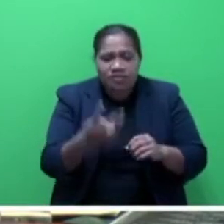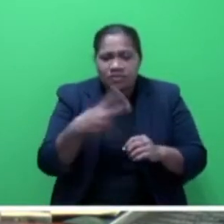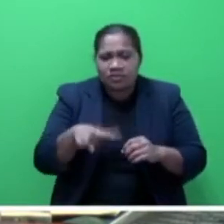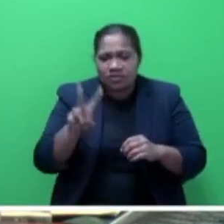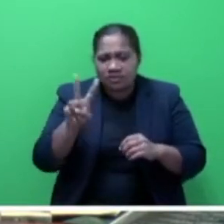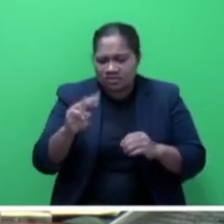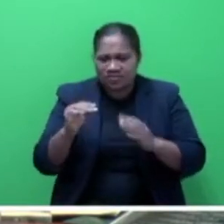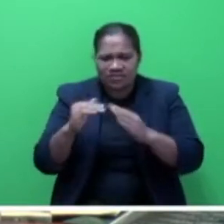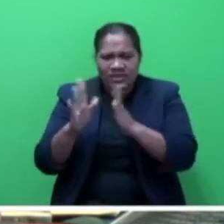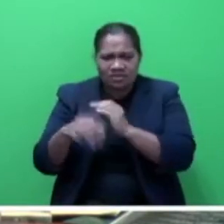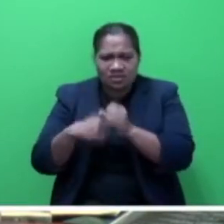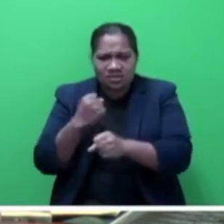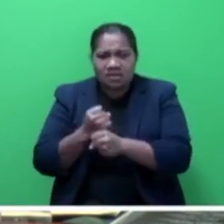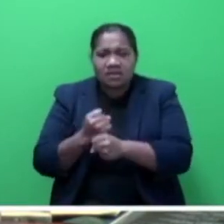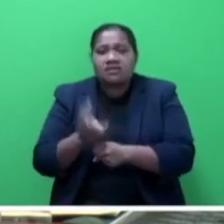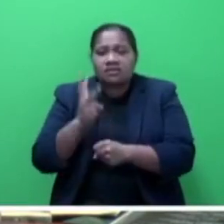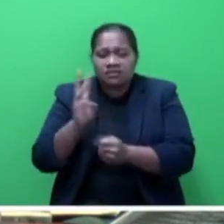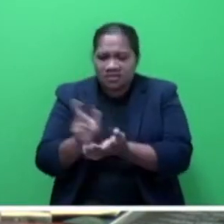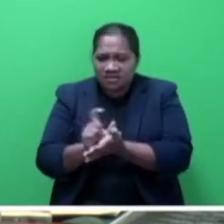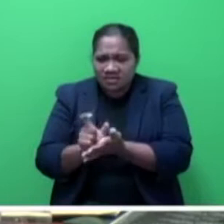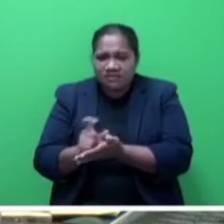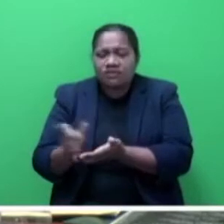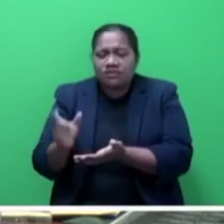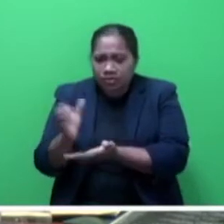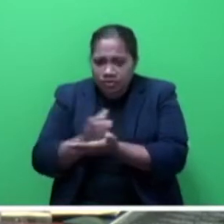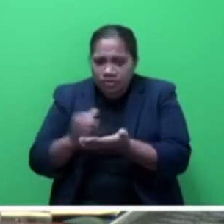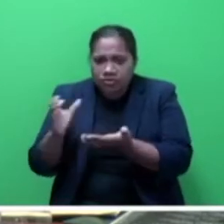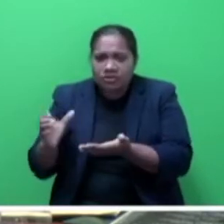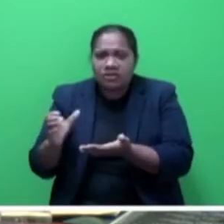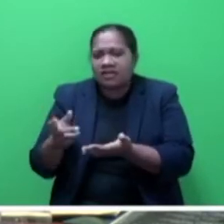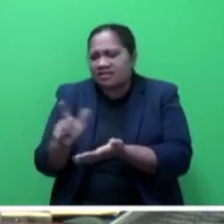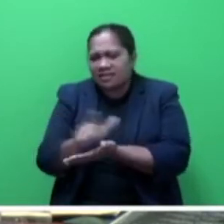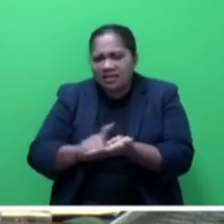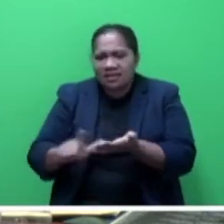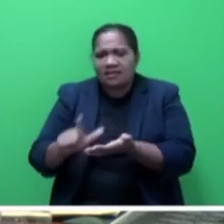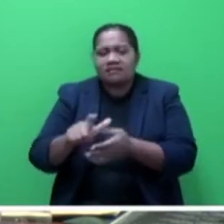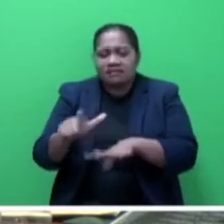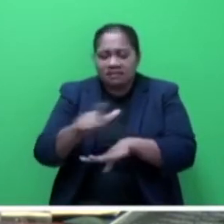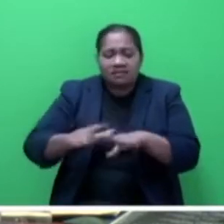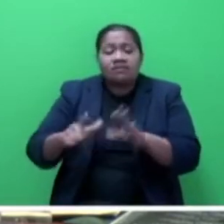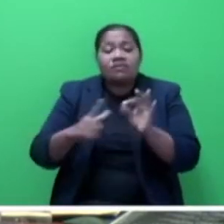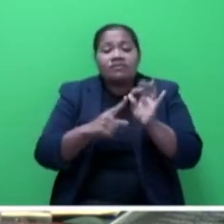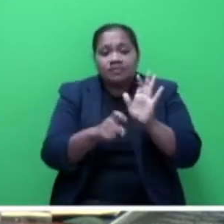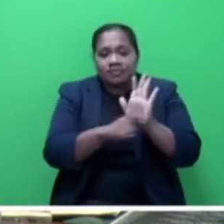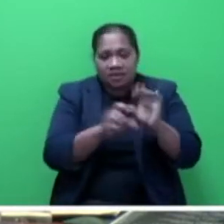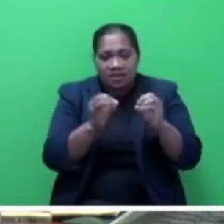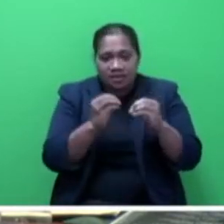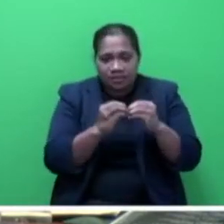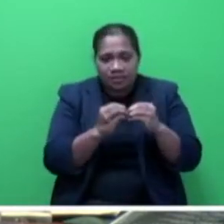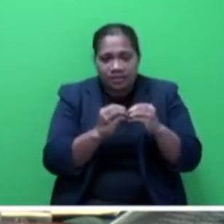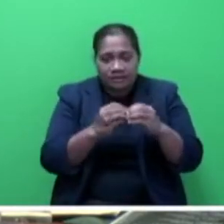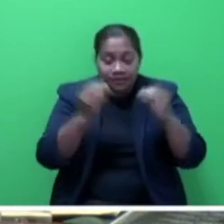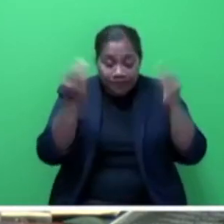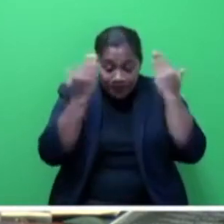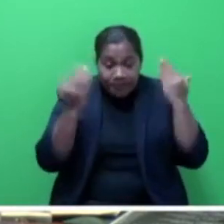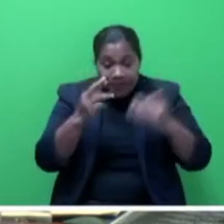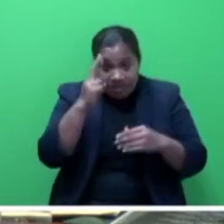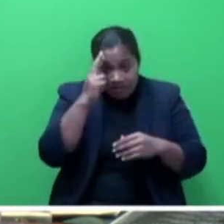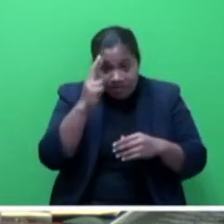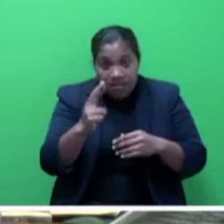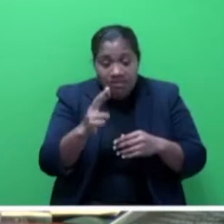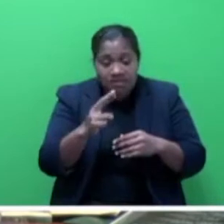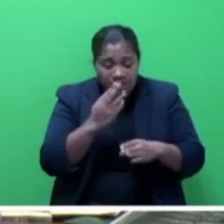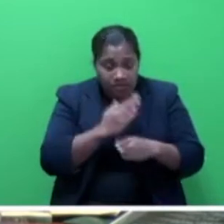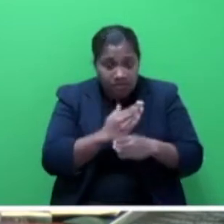4 commercial lots, 3 civic lots and 4 parcels of land for PRB. Mr. Speaker, sir, the scope of works